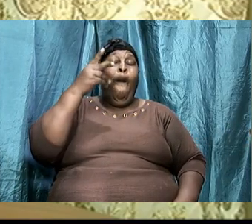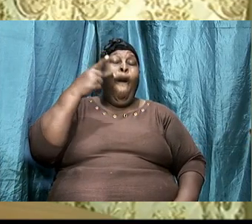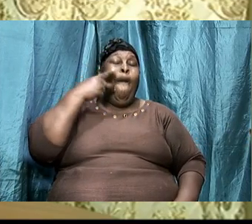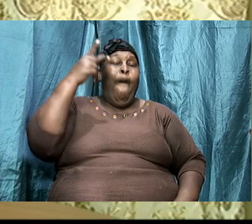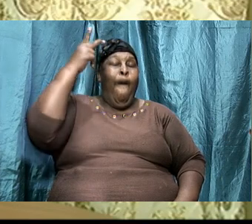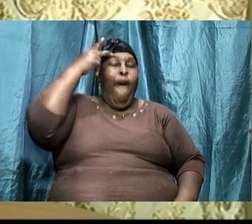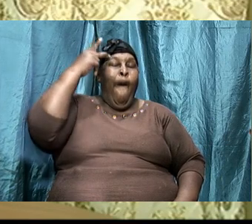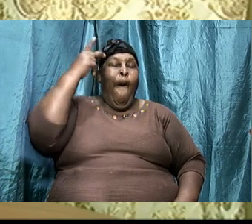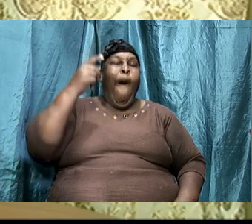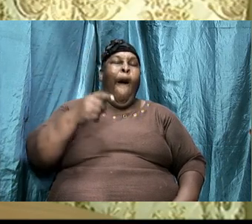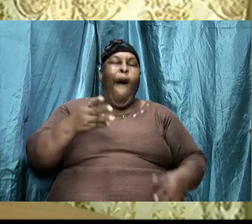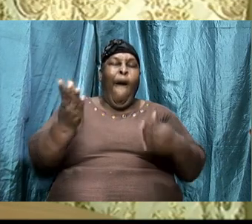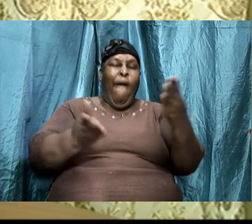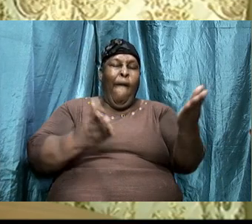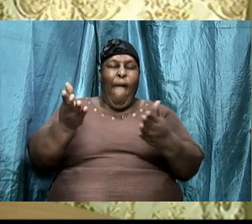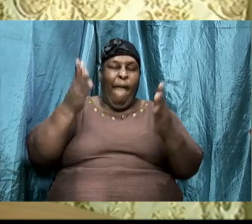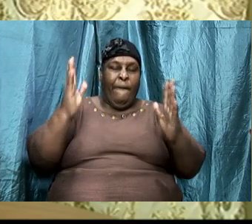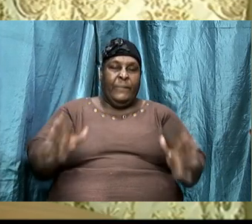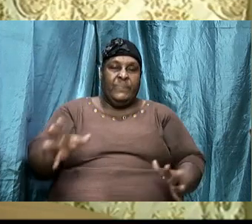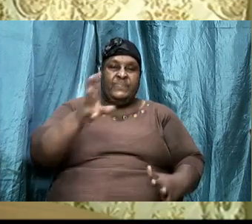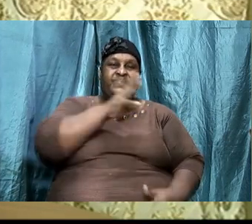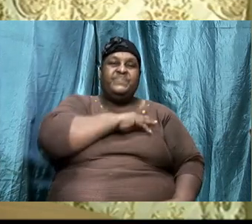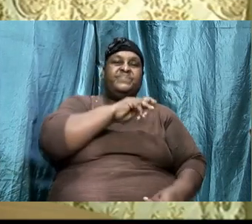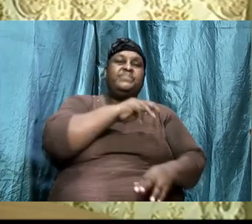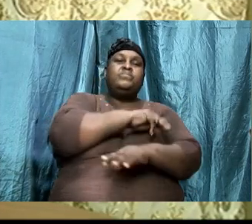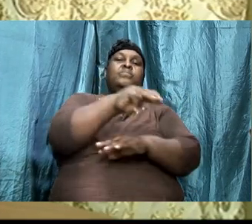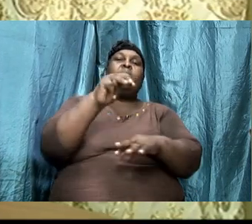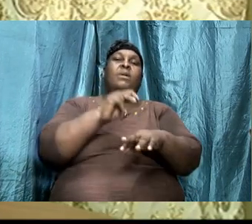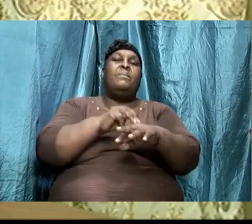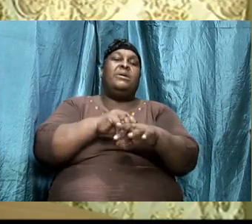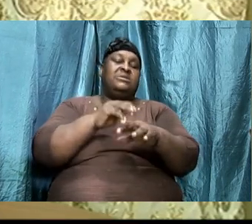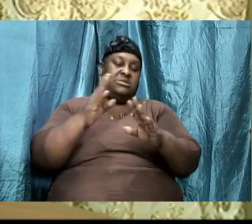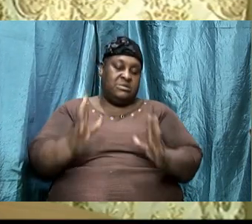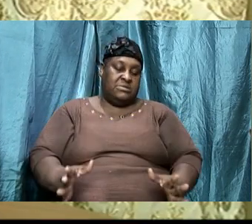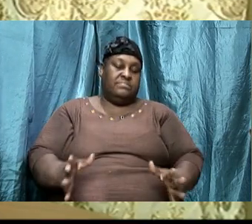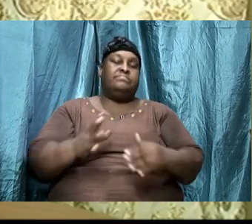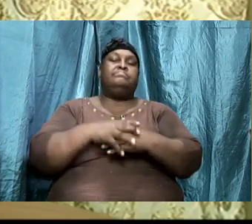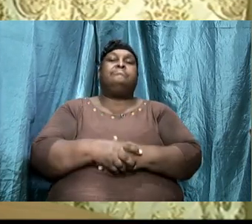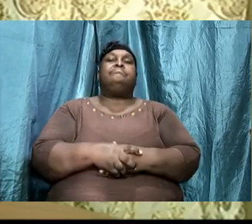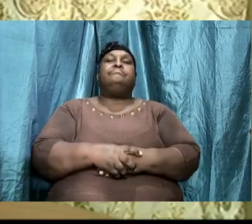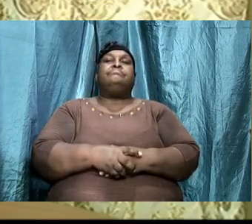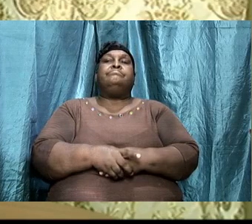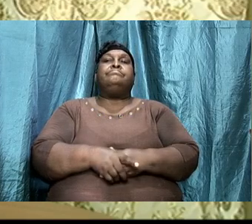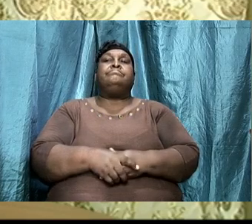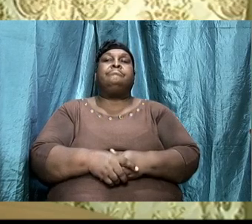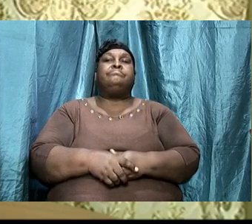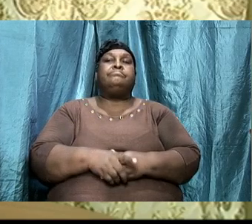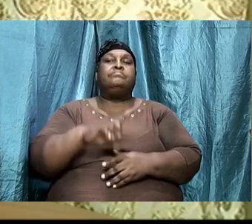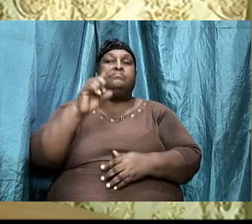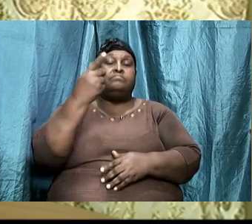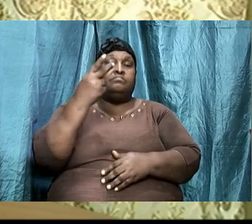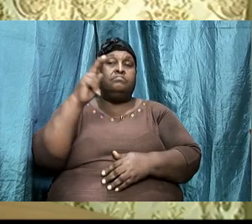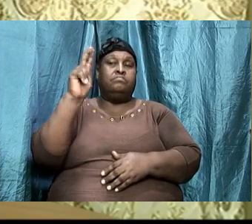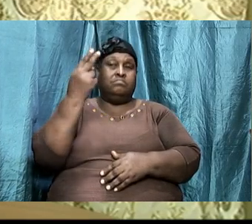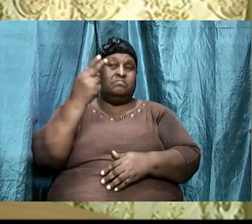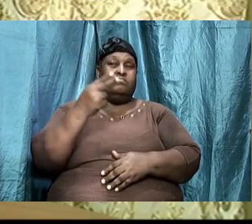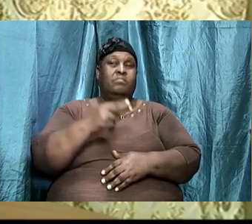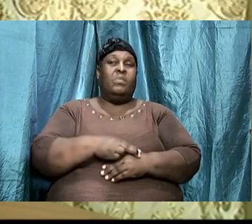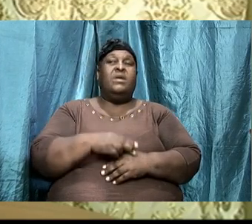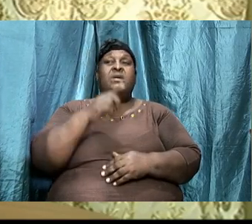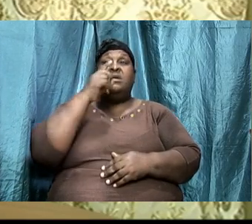masters. That is from verses 1 through to verse 9. Secondly, he